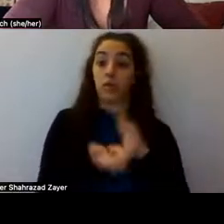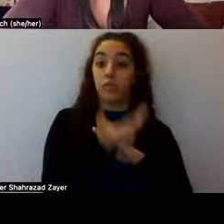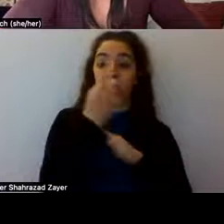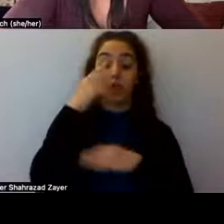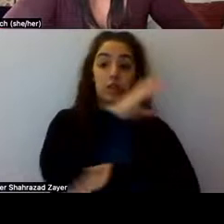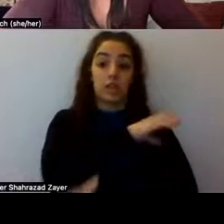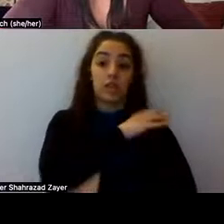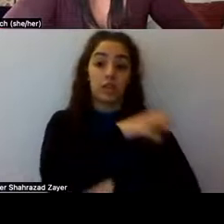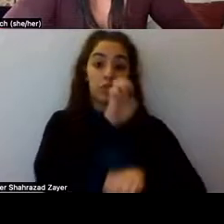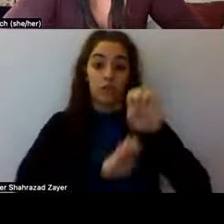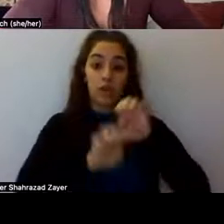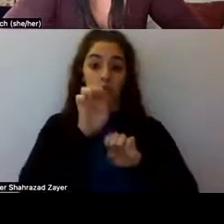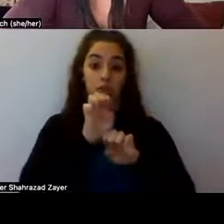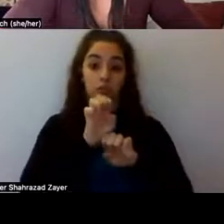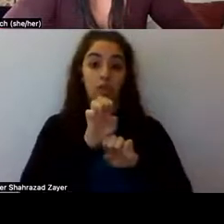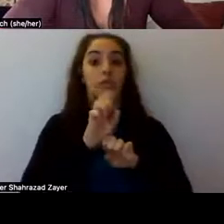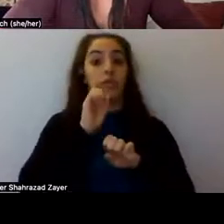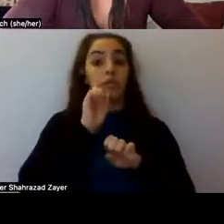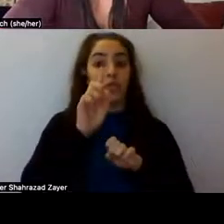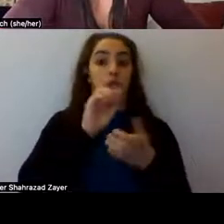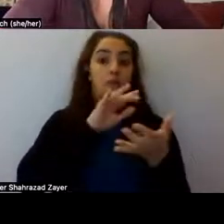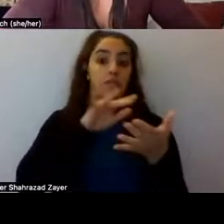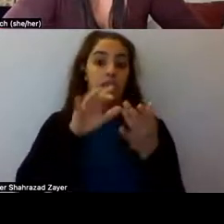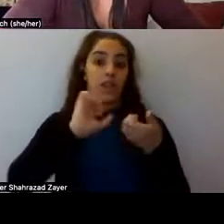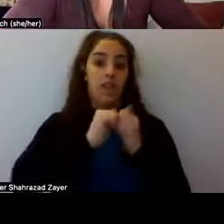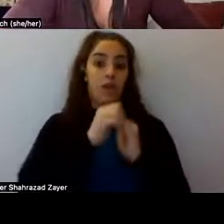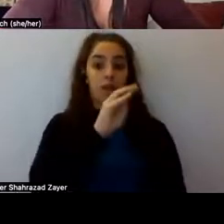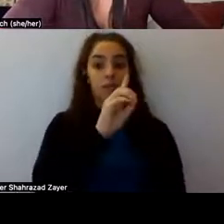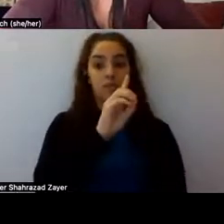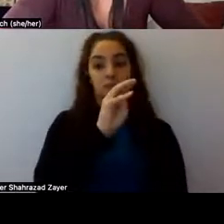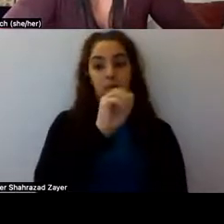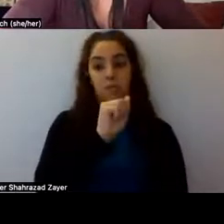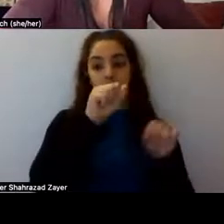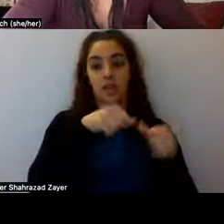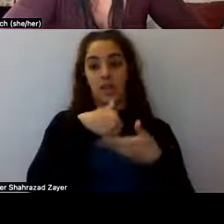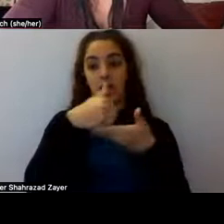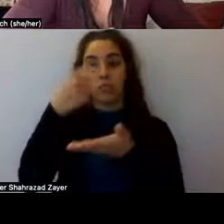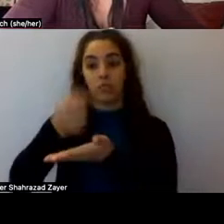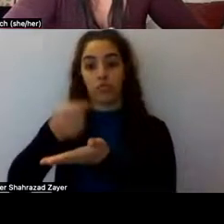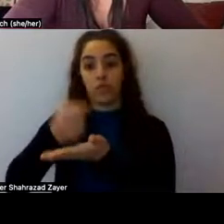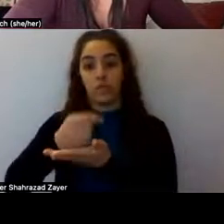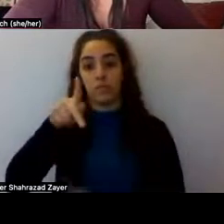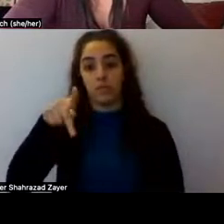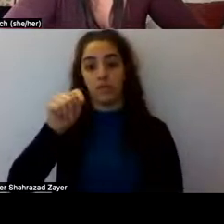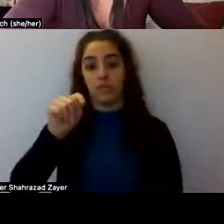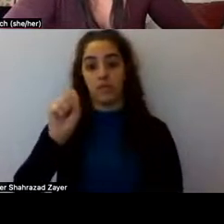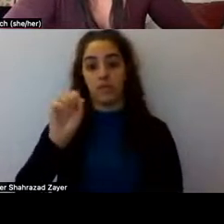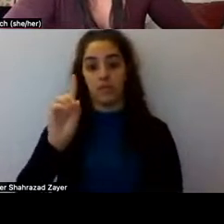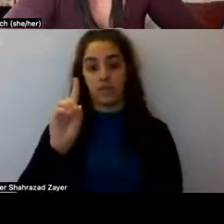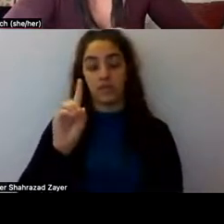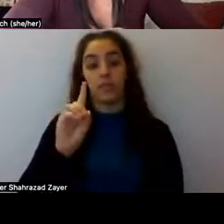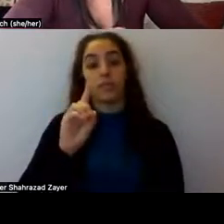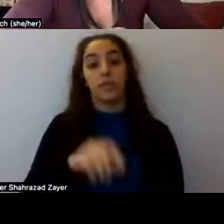the study of MDMA for the treatment of PTSD. Um, and in 2006, the Johns Hopkins, um,